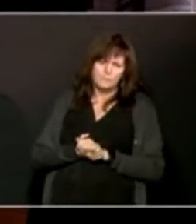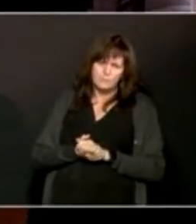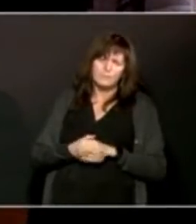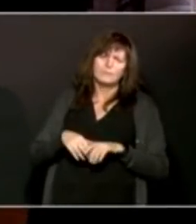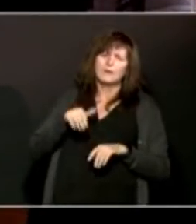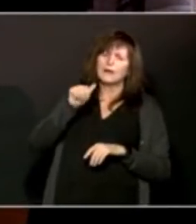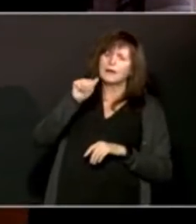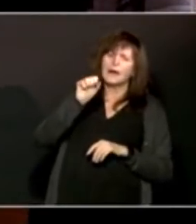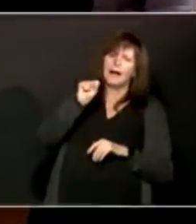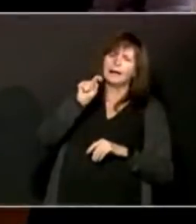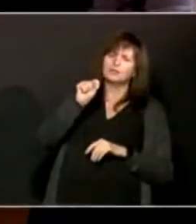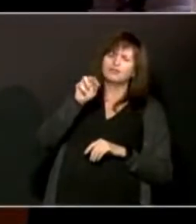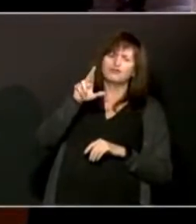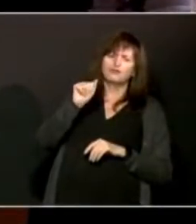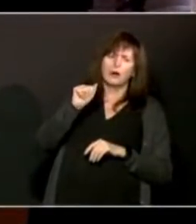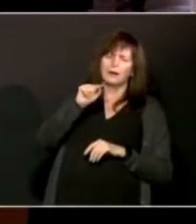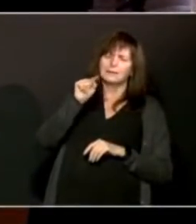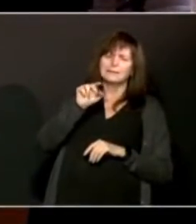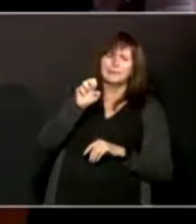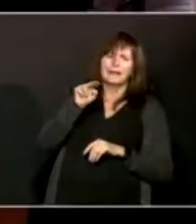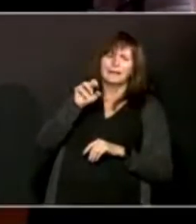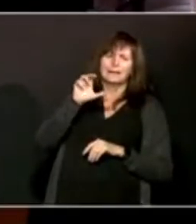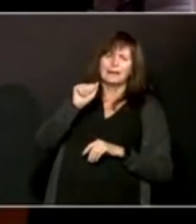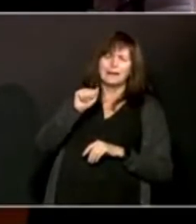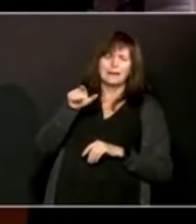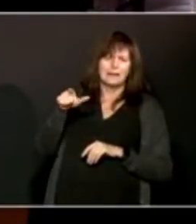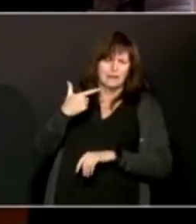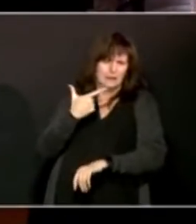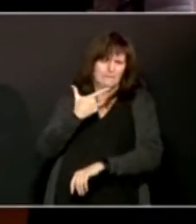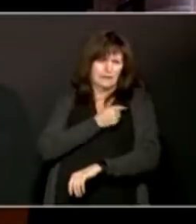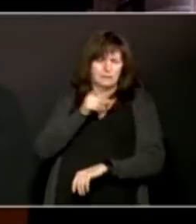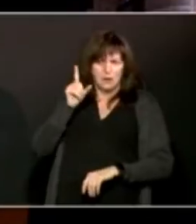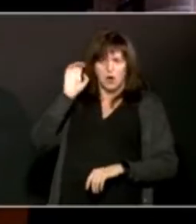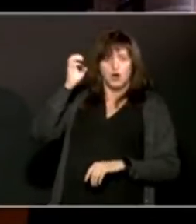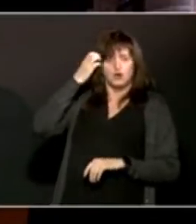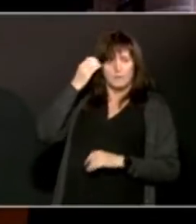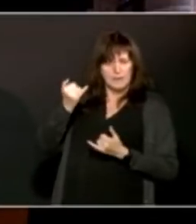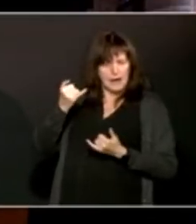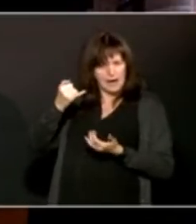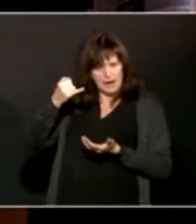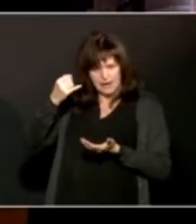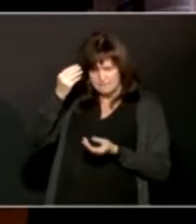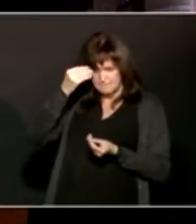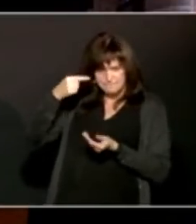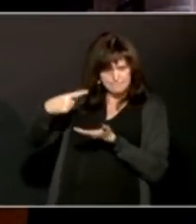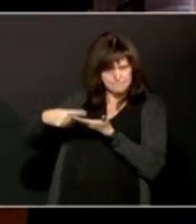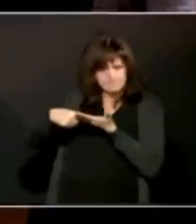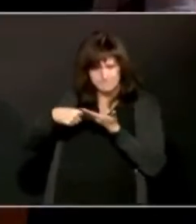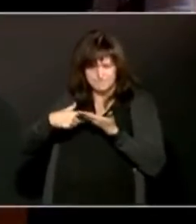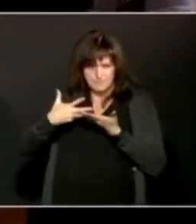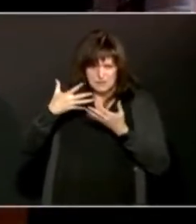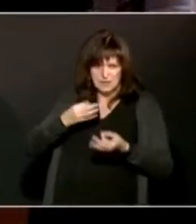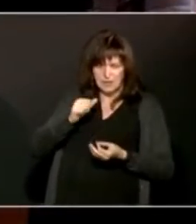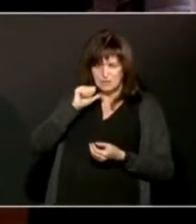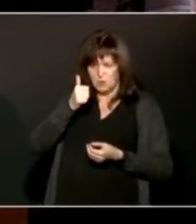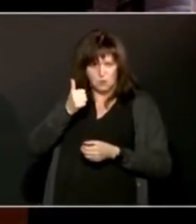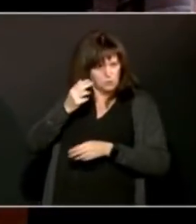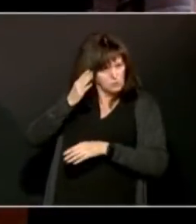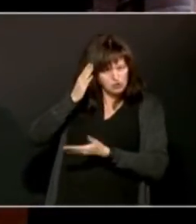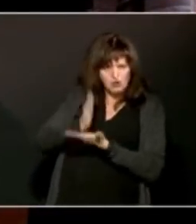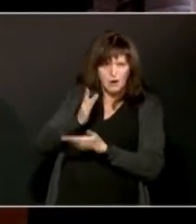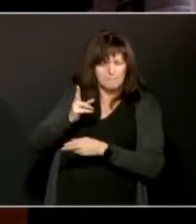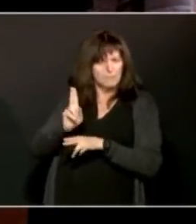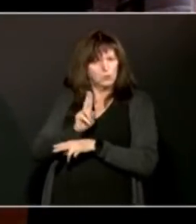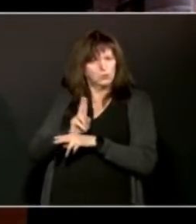as to whether it should stop using it tomorrow. As far as I know, we have no further